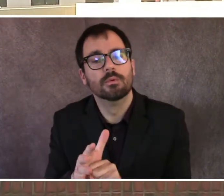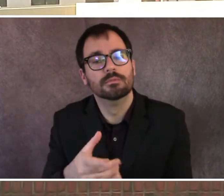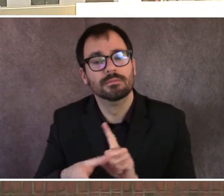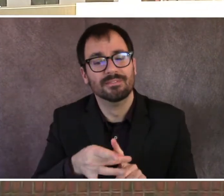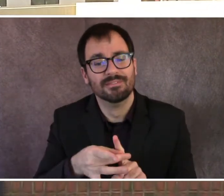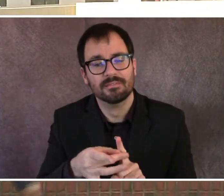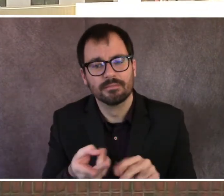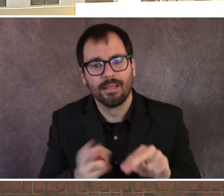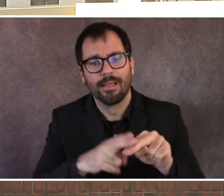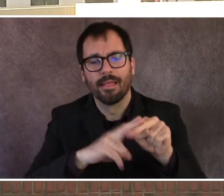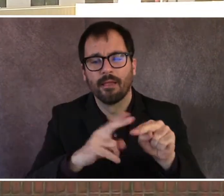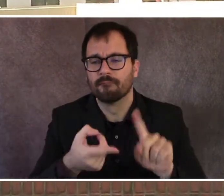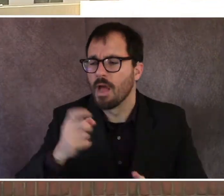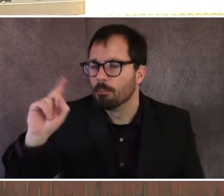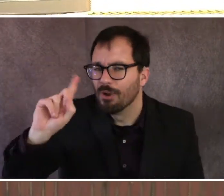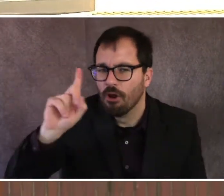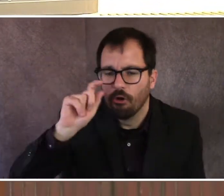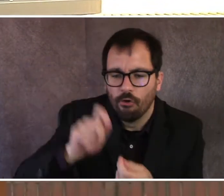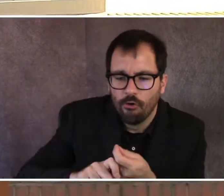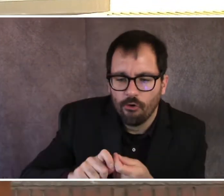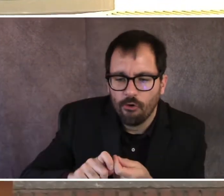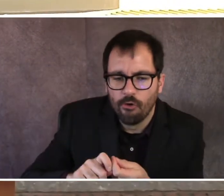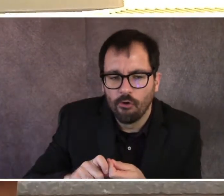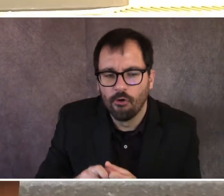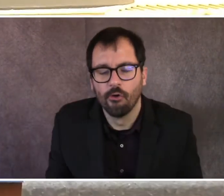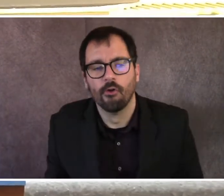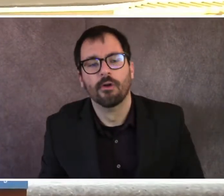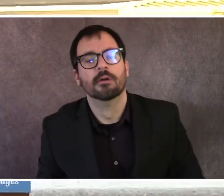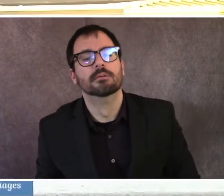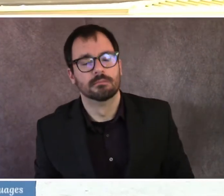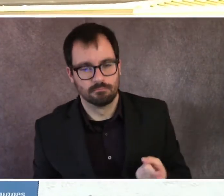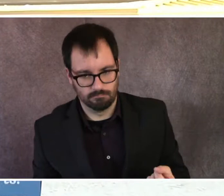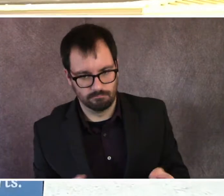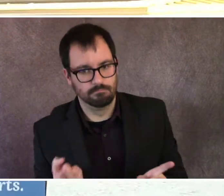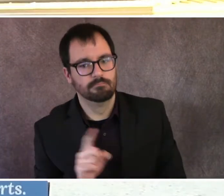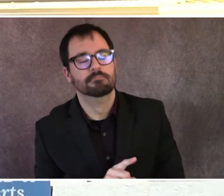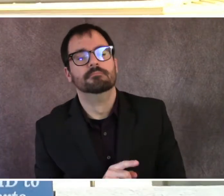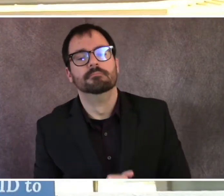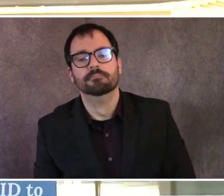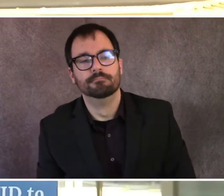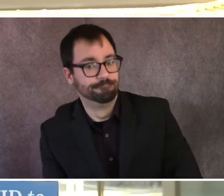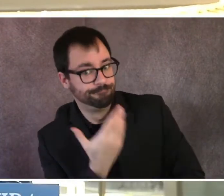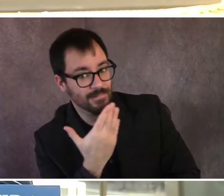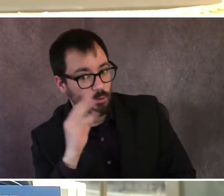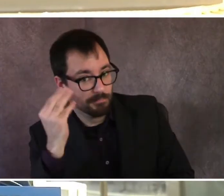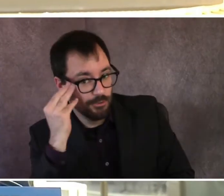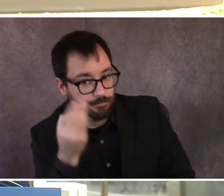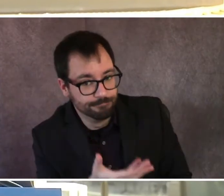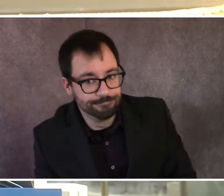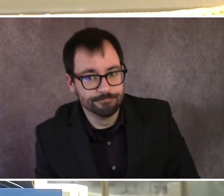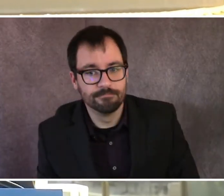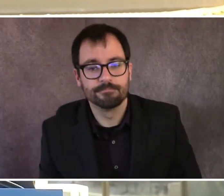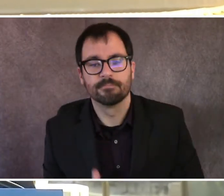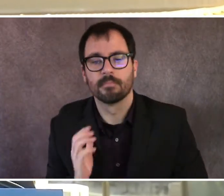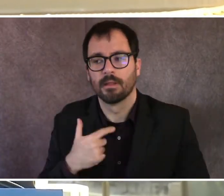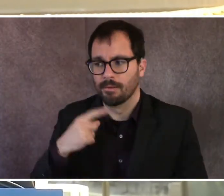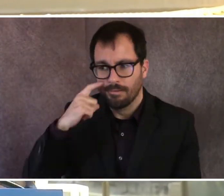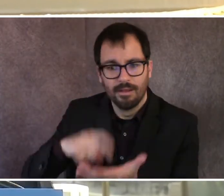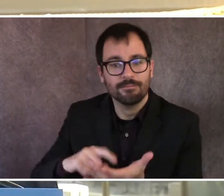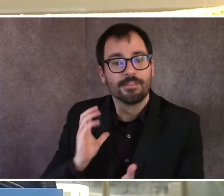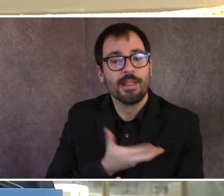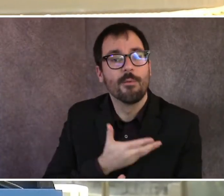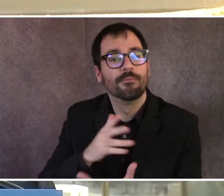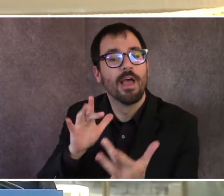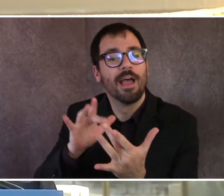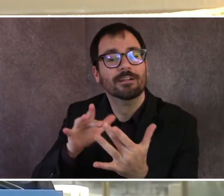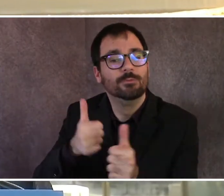Yeah, thanks, mayor. Um, so what we see in our contact tracing that we're doing and the investigations of cases, is again, they're